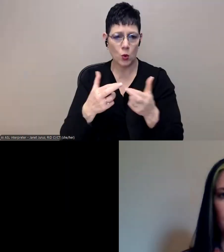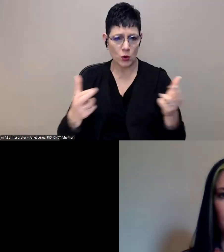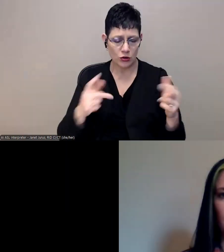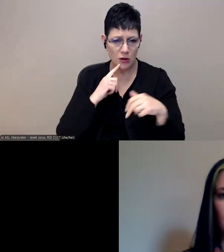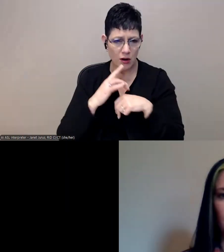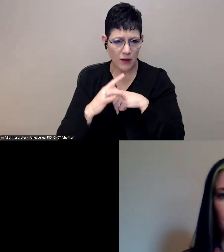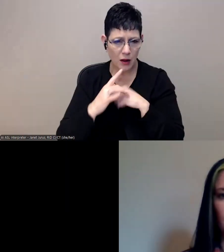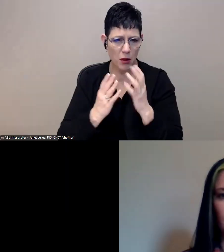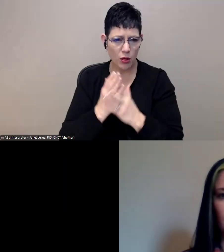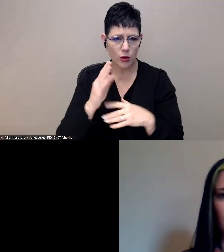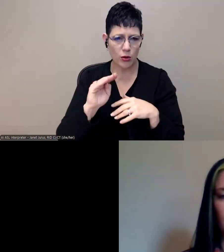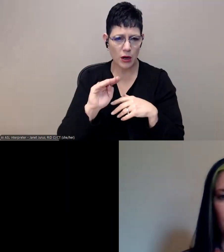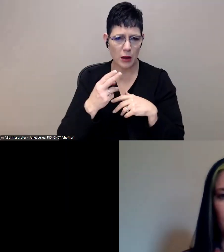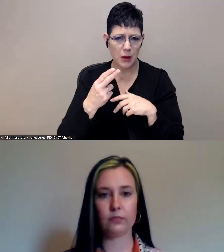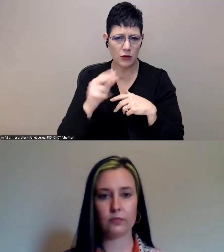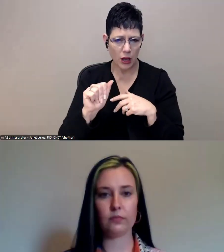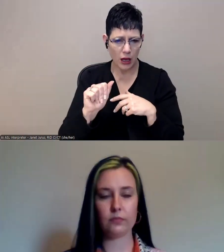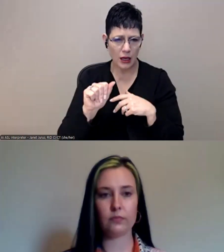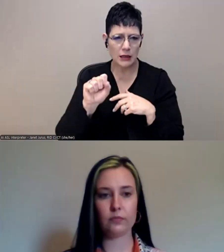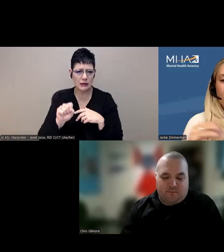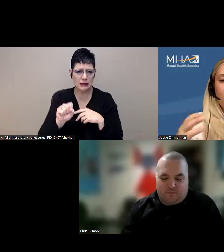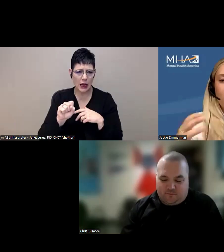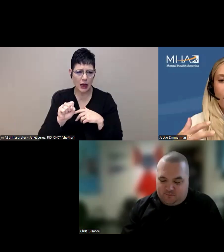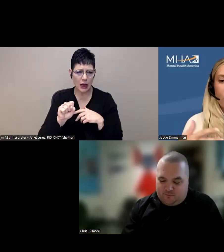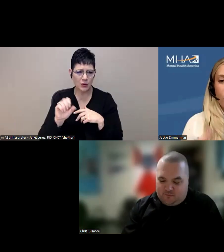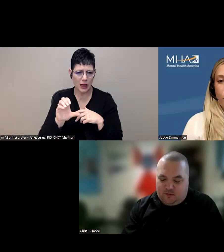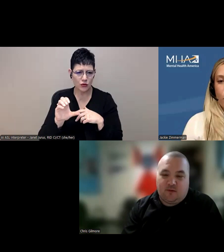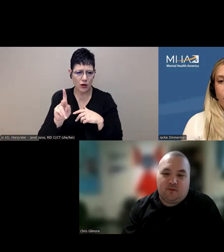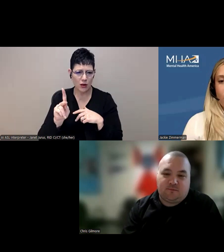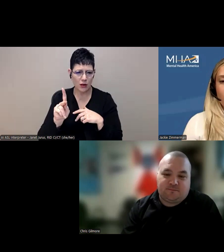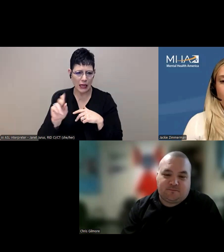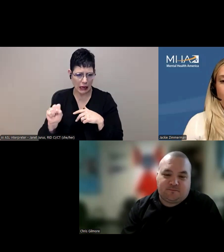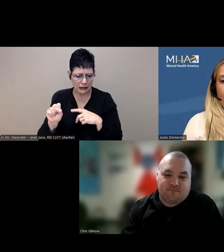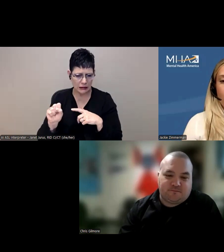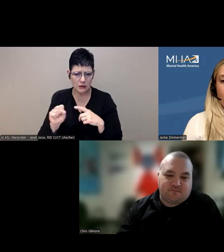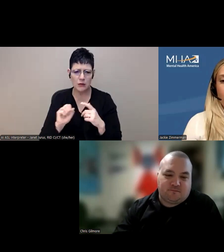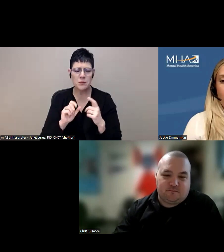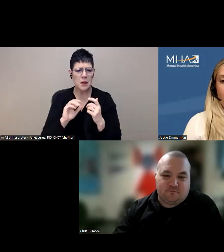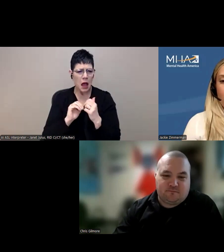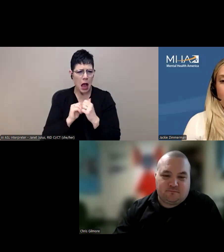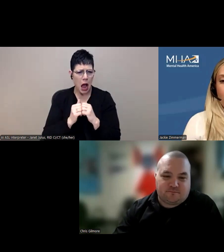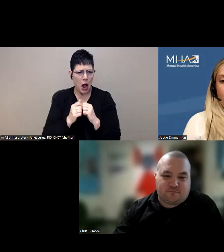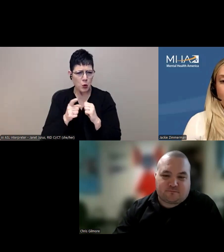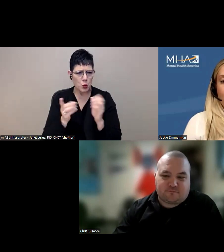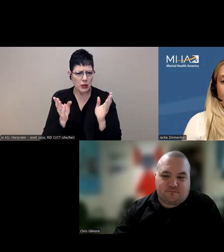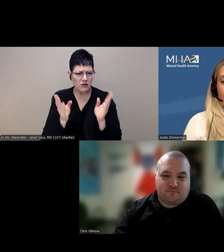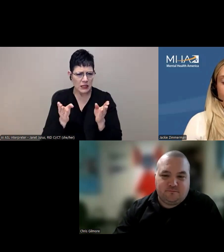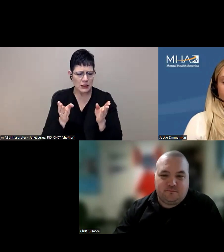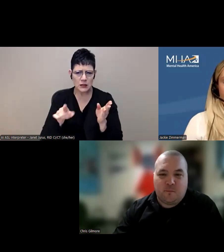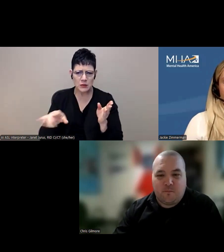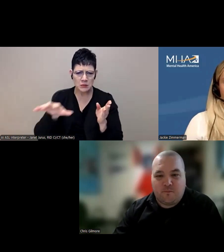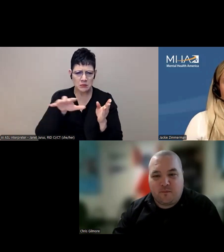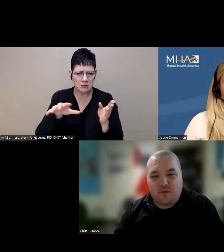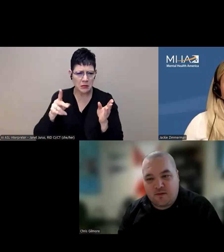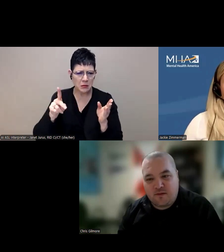available through MHA South Central Kansas. And what did you have to do to get the school and community leadership on